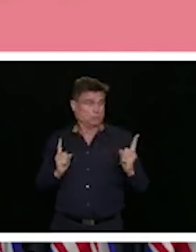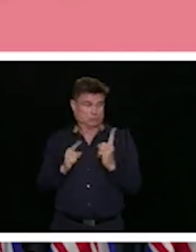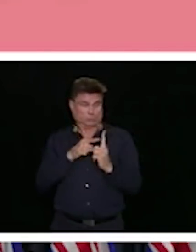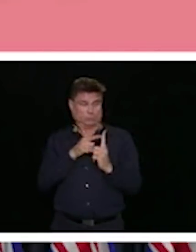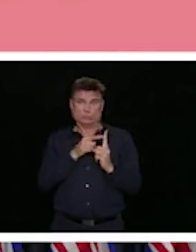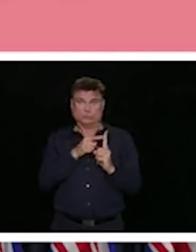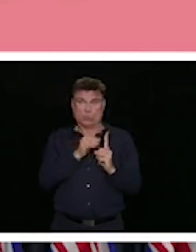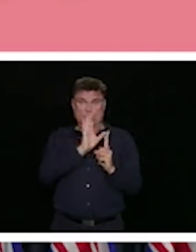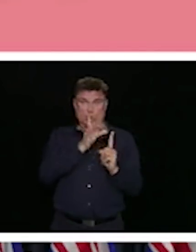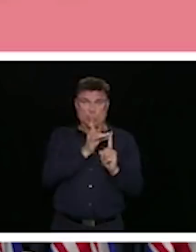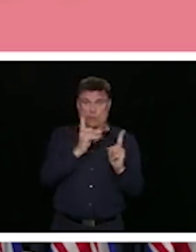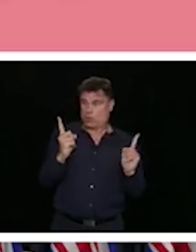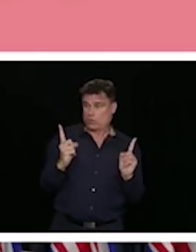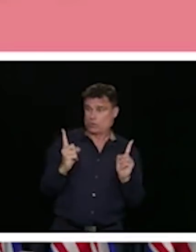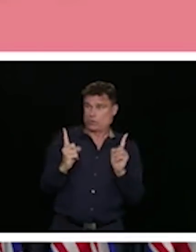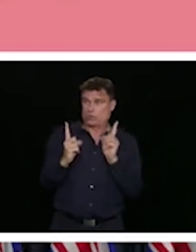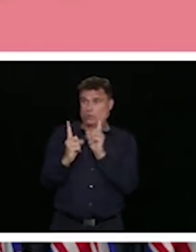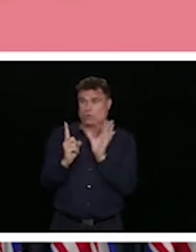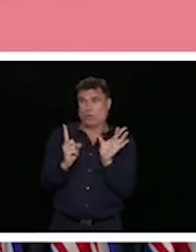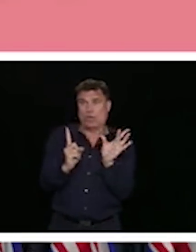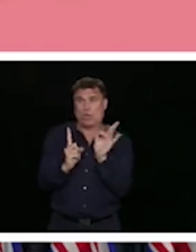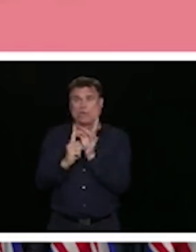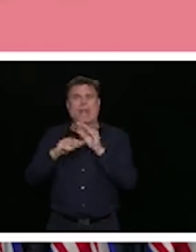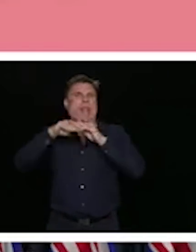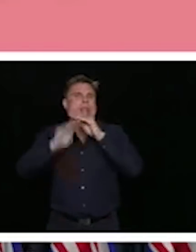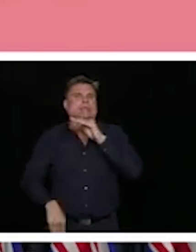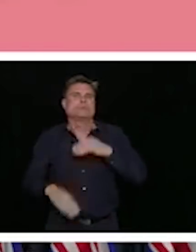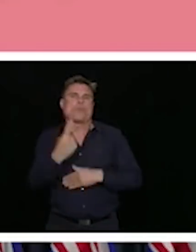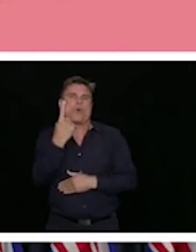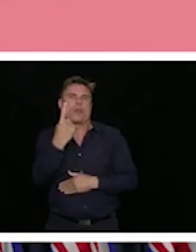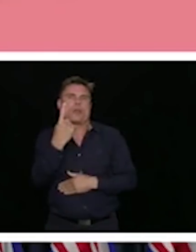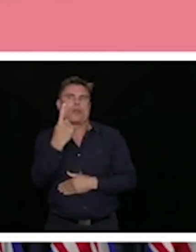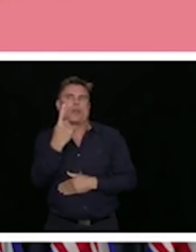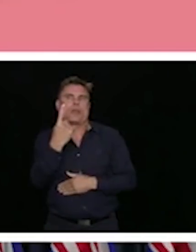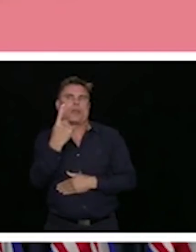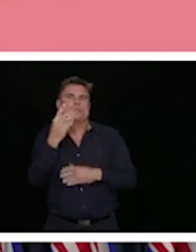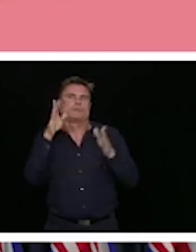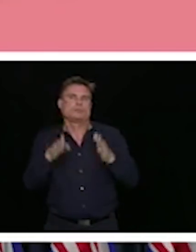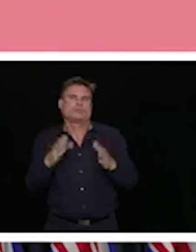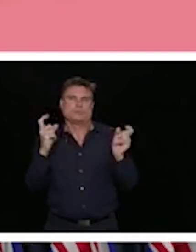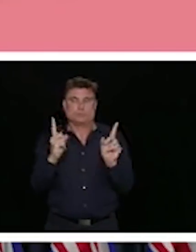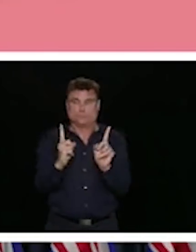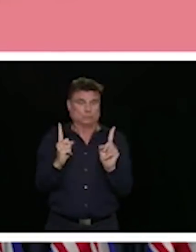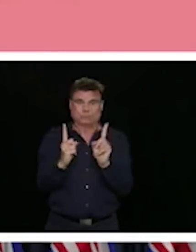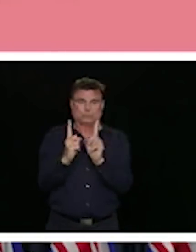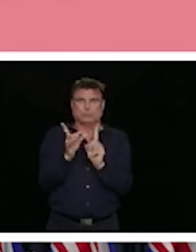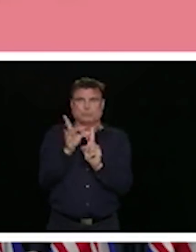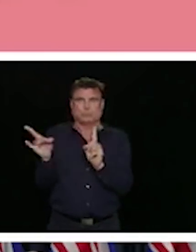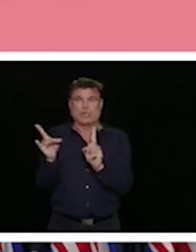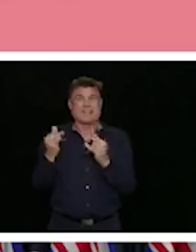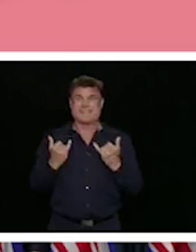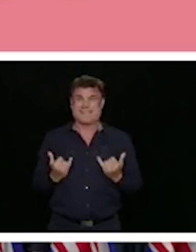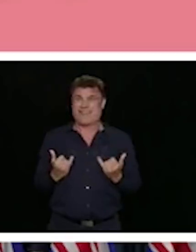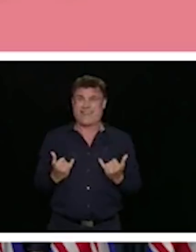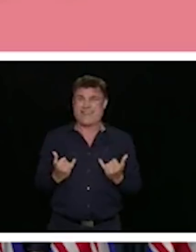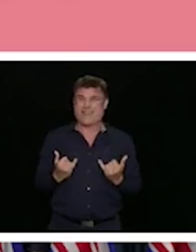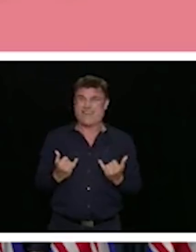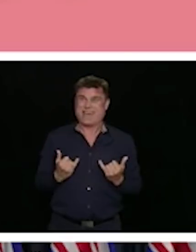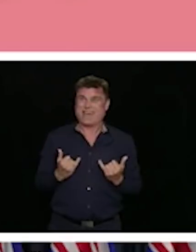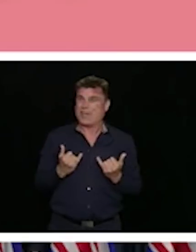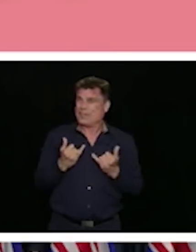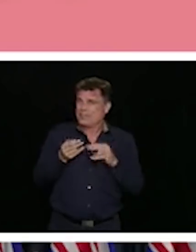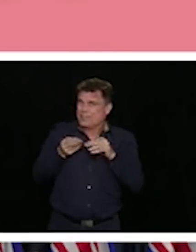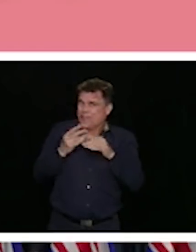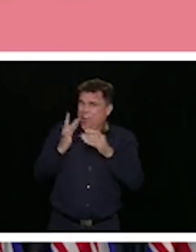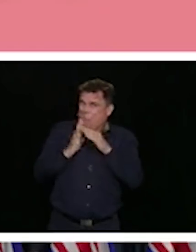we can stop the outbreak. So we are at a place place where we could see rapidly